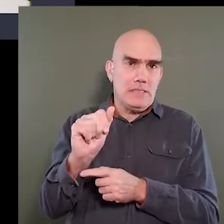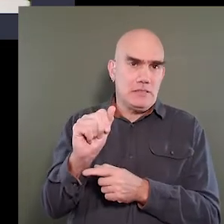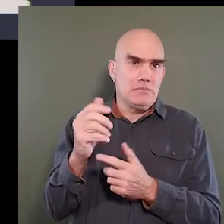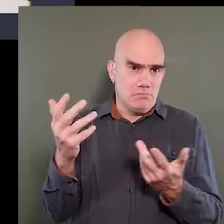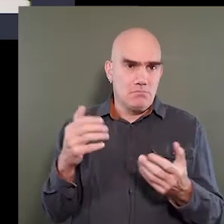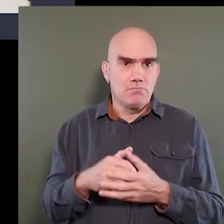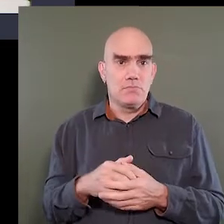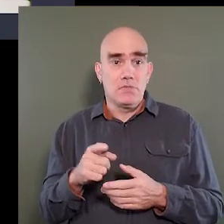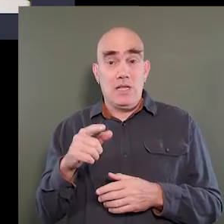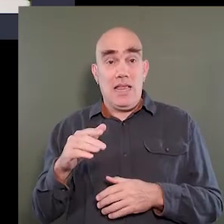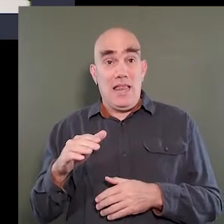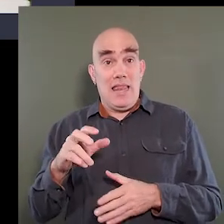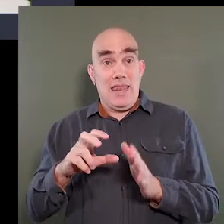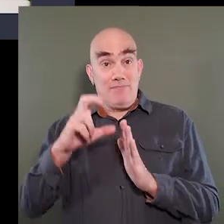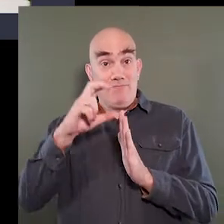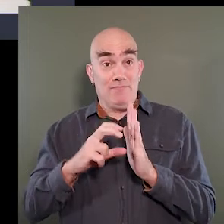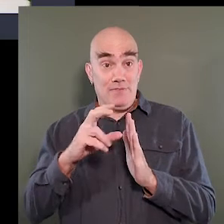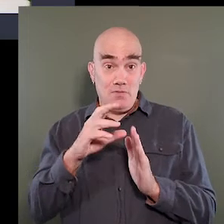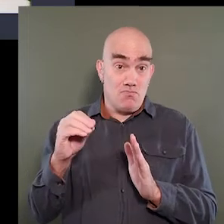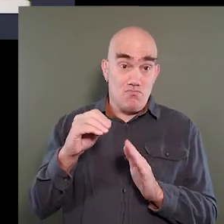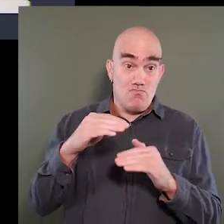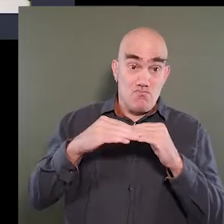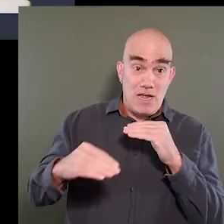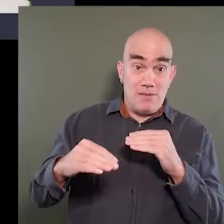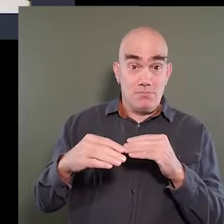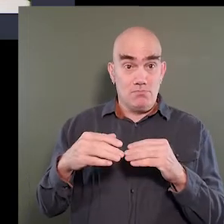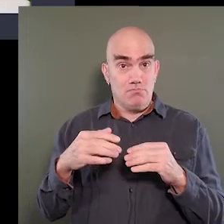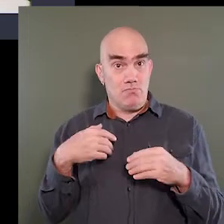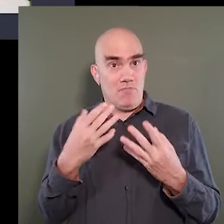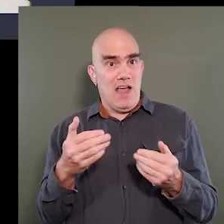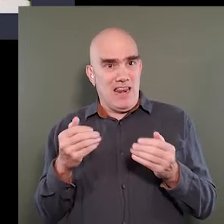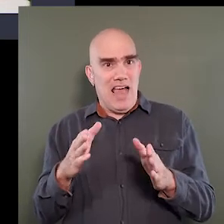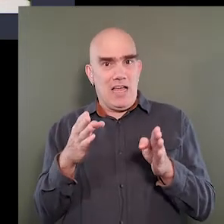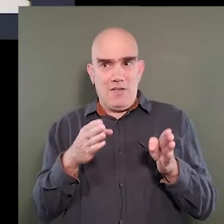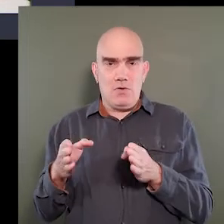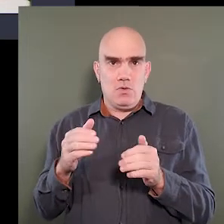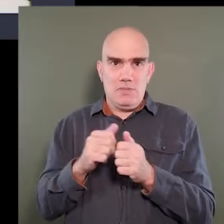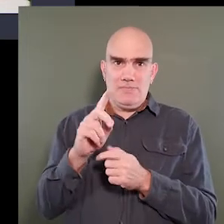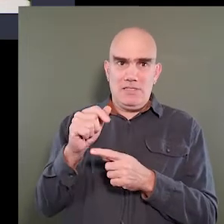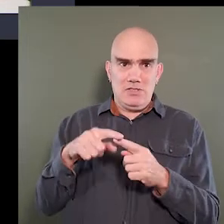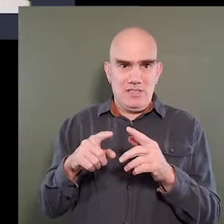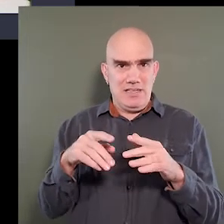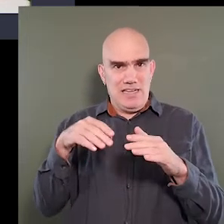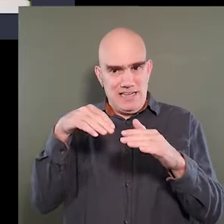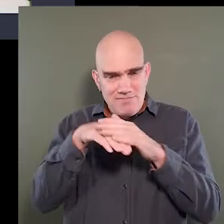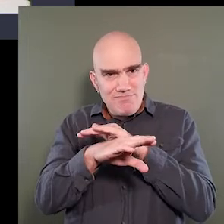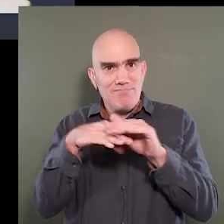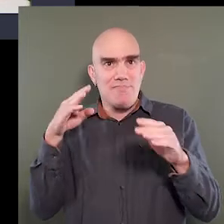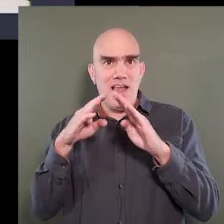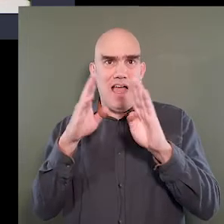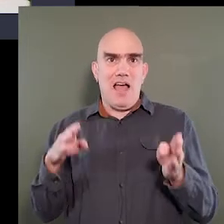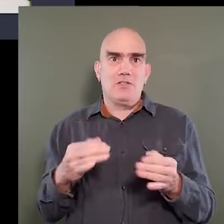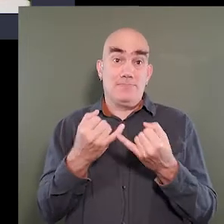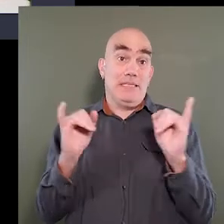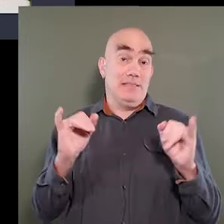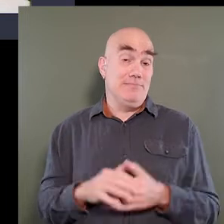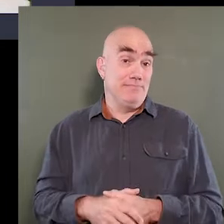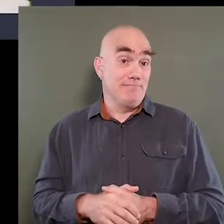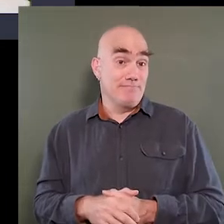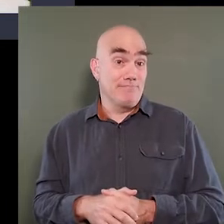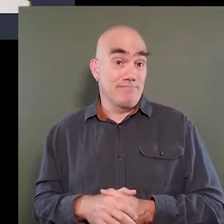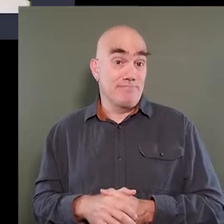lifts and or ramps we provide allow an individual with a disability to exit and enter a home